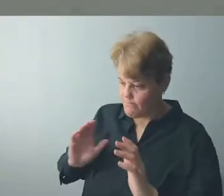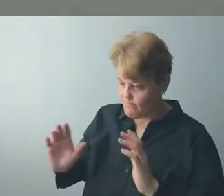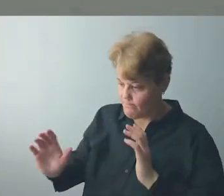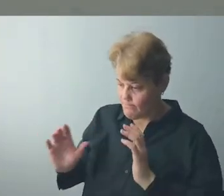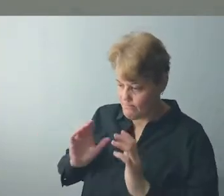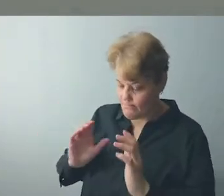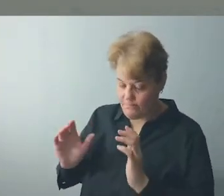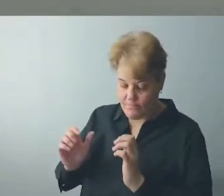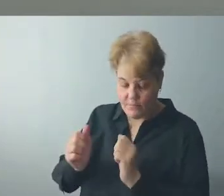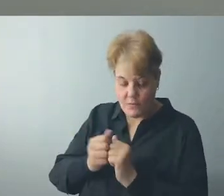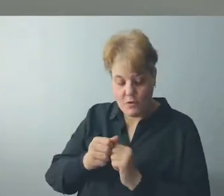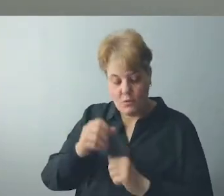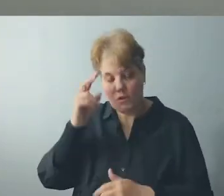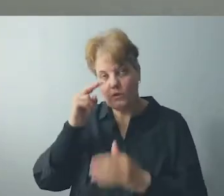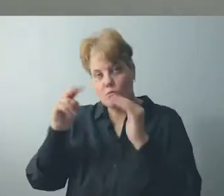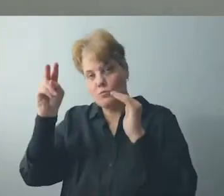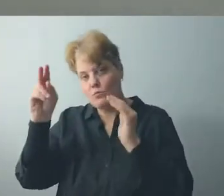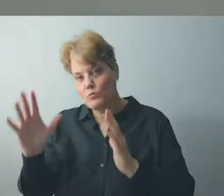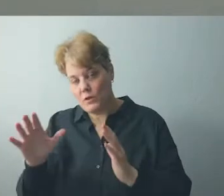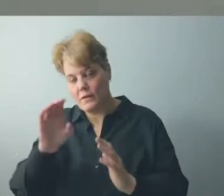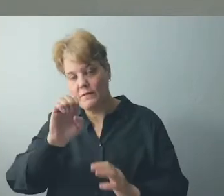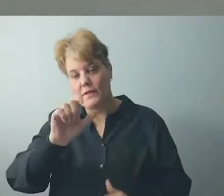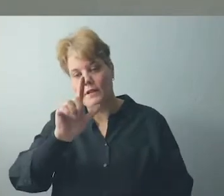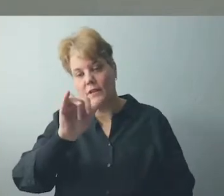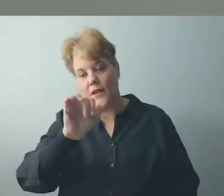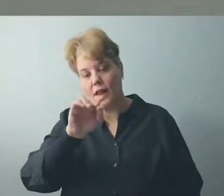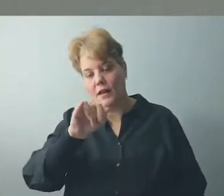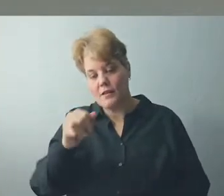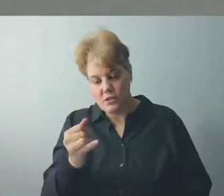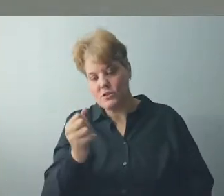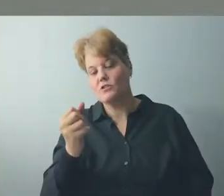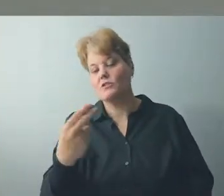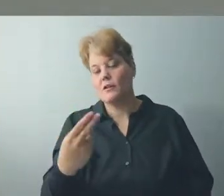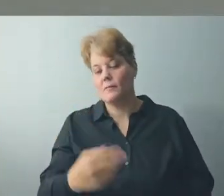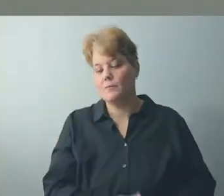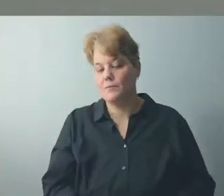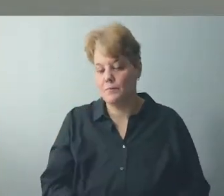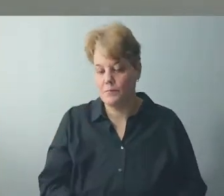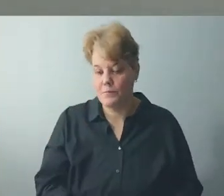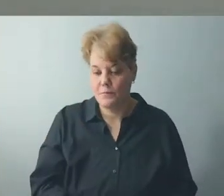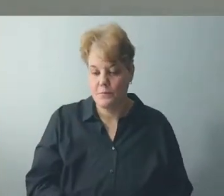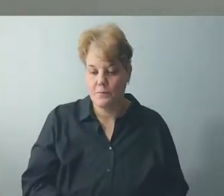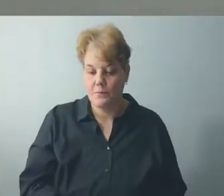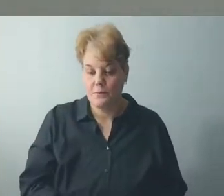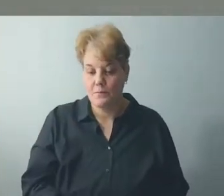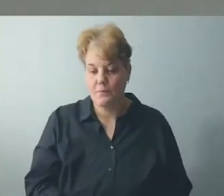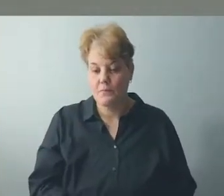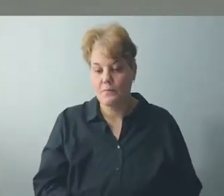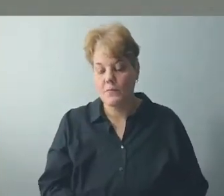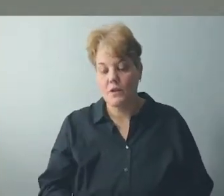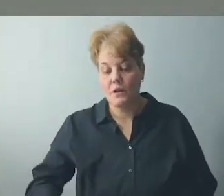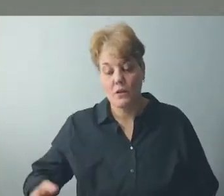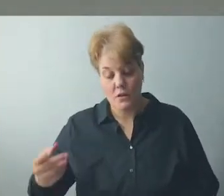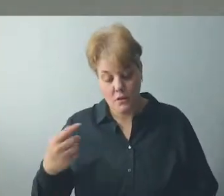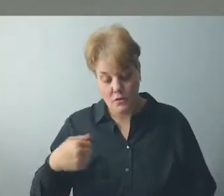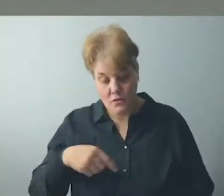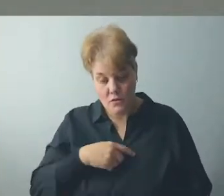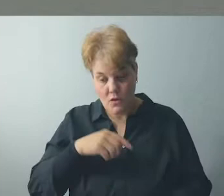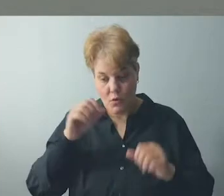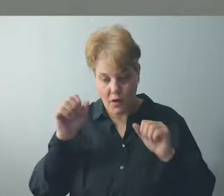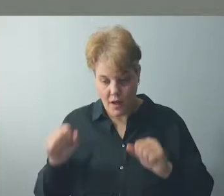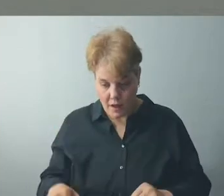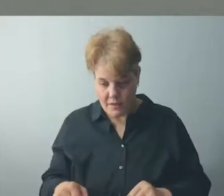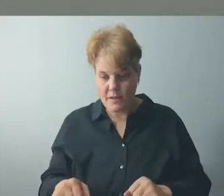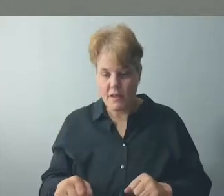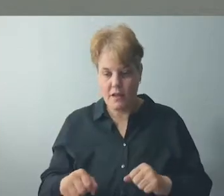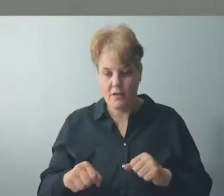To learn to listen for those three voices that speak into our mind is something that we can do to increase the